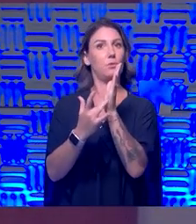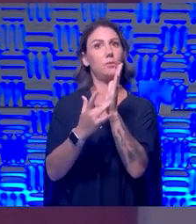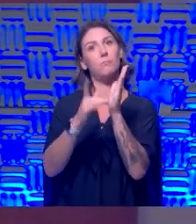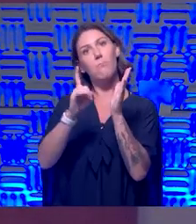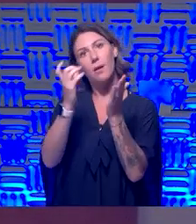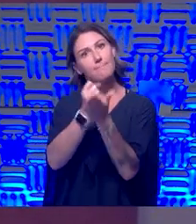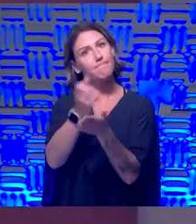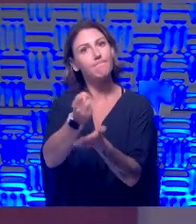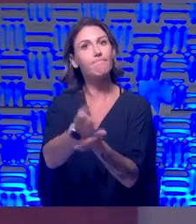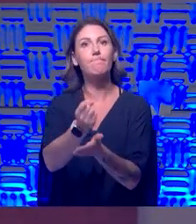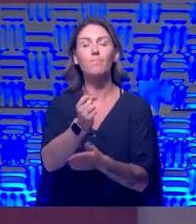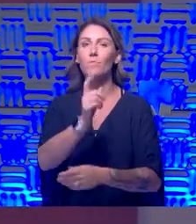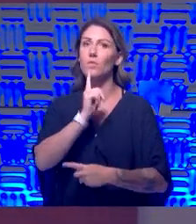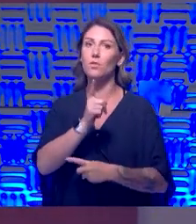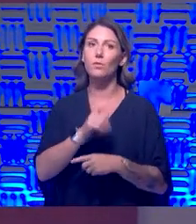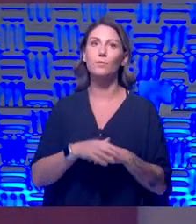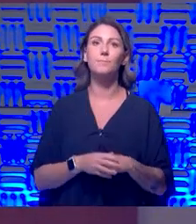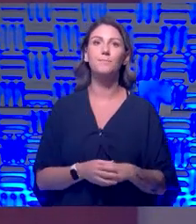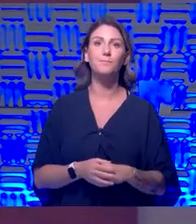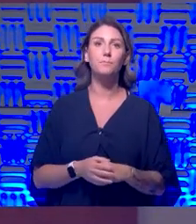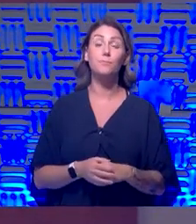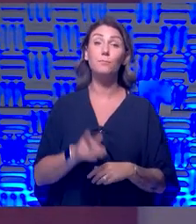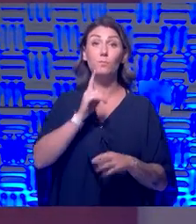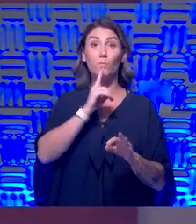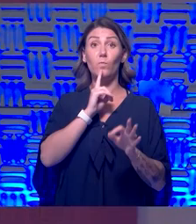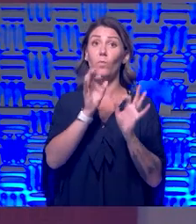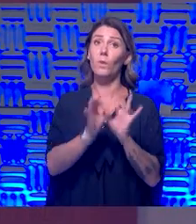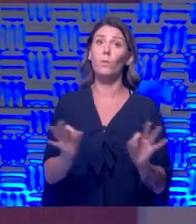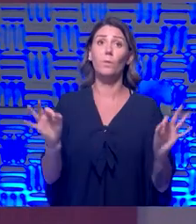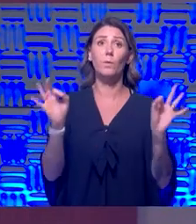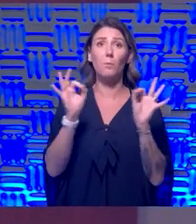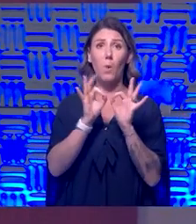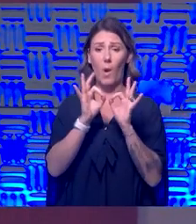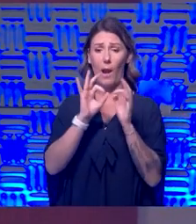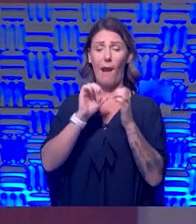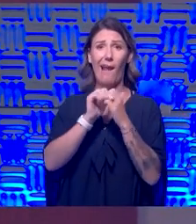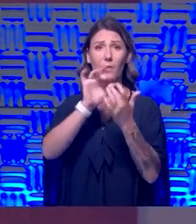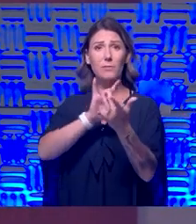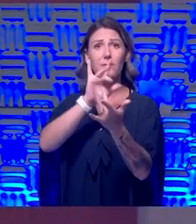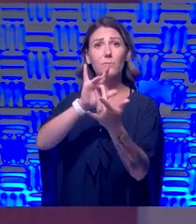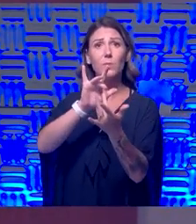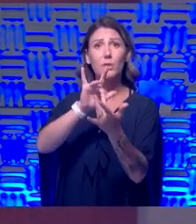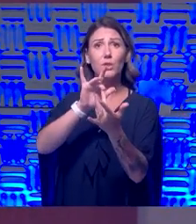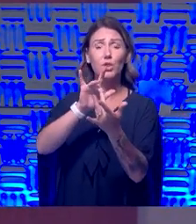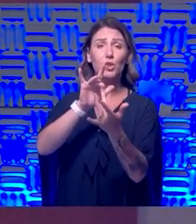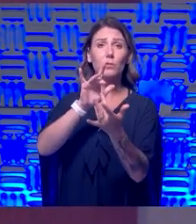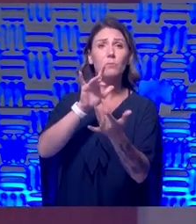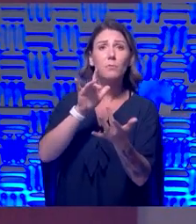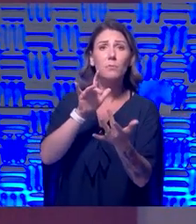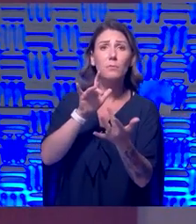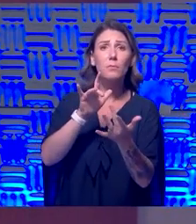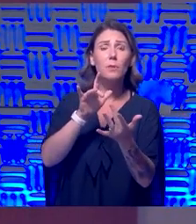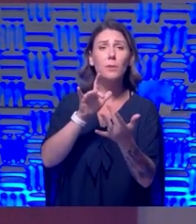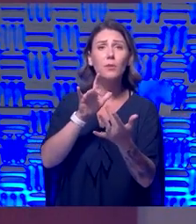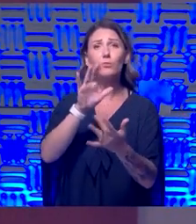for sure. Um, it's very important, uh, way to reach, reach, you know, the, uh, the loved one. Uh,